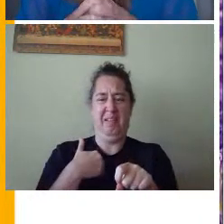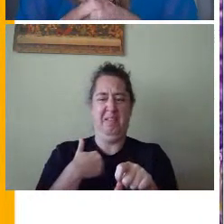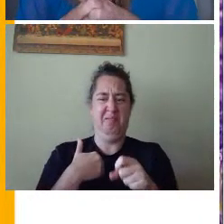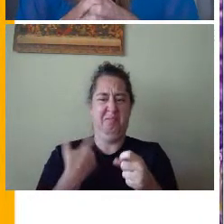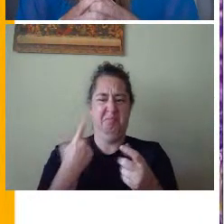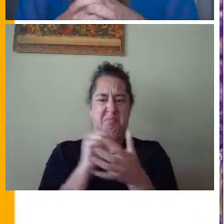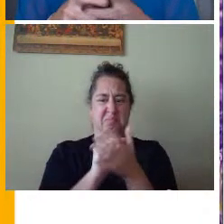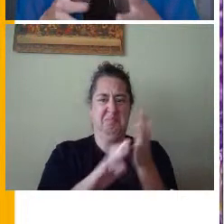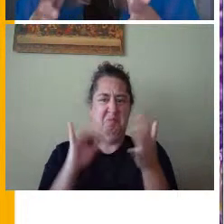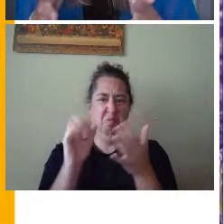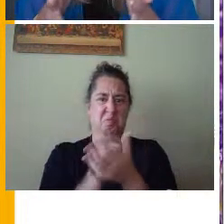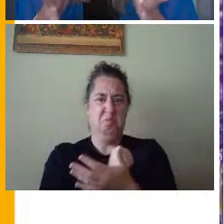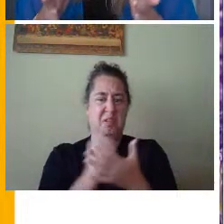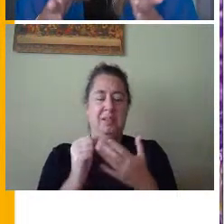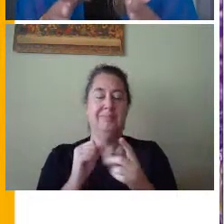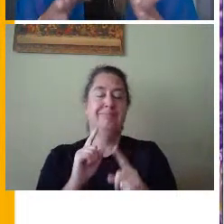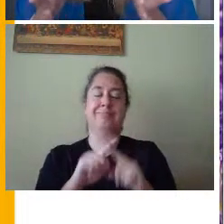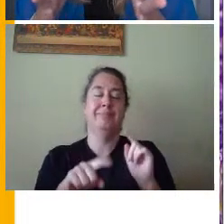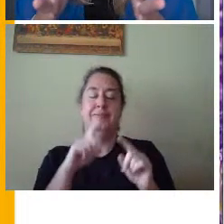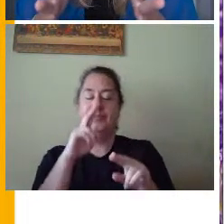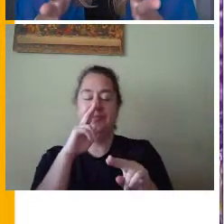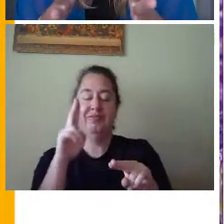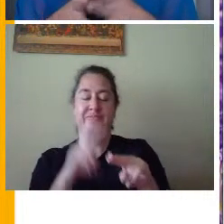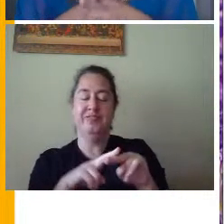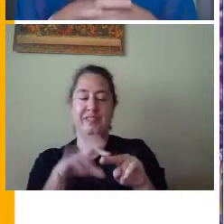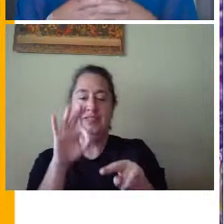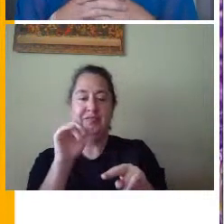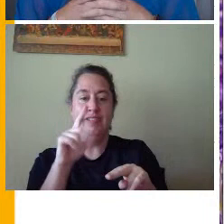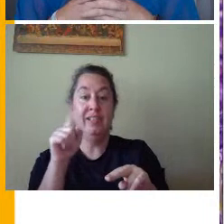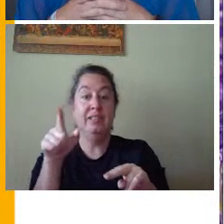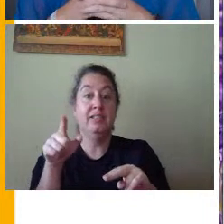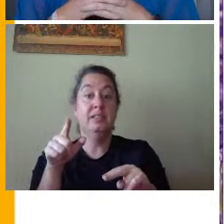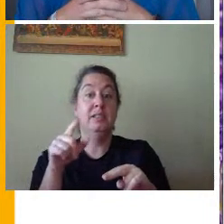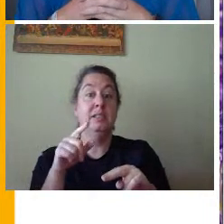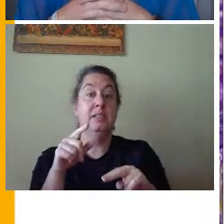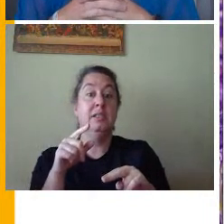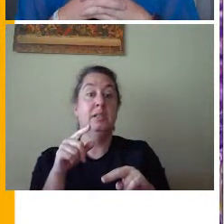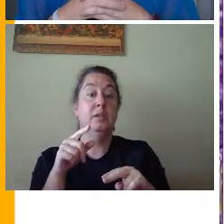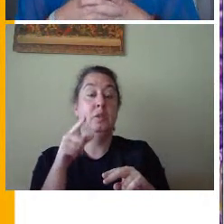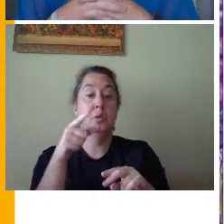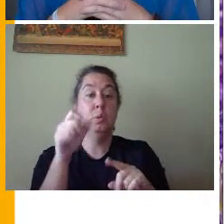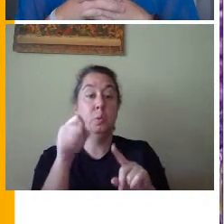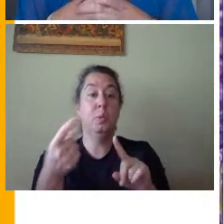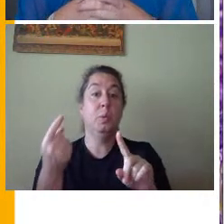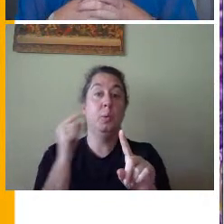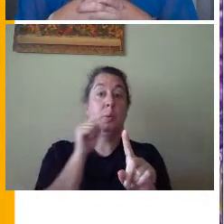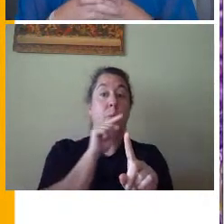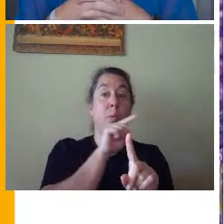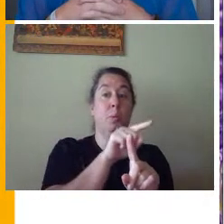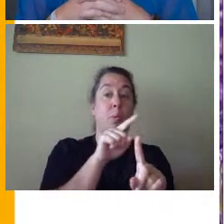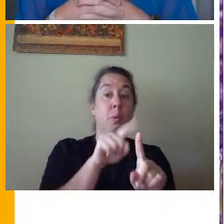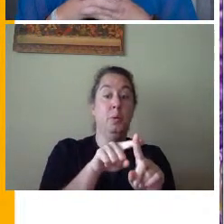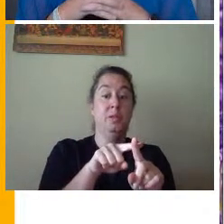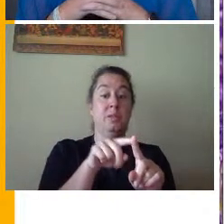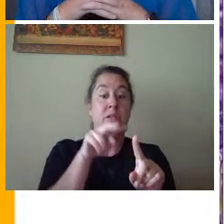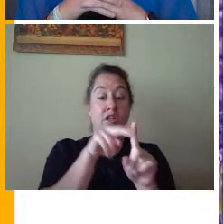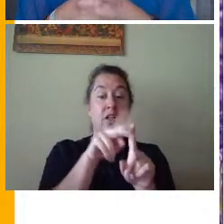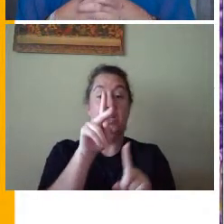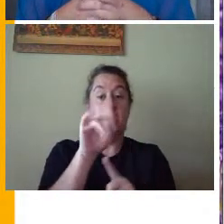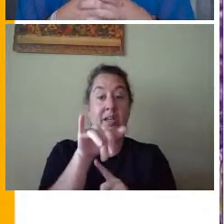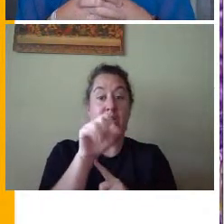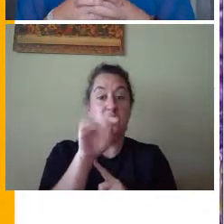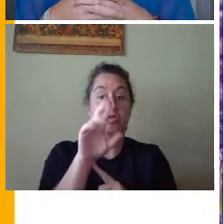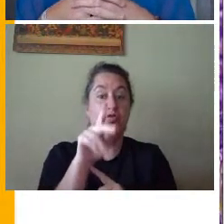that a lot of teachers and sometimes their students don't even know they can do is they can go back and look at keystrokes and they can go look at